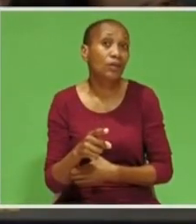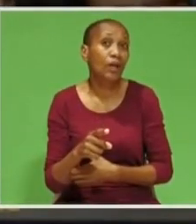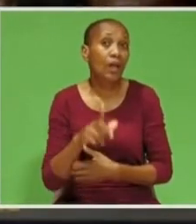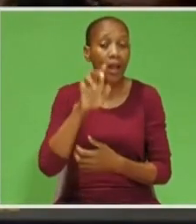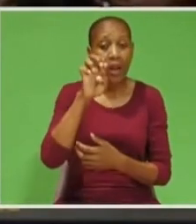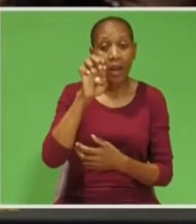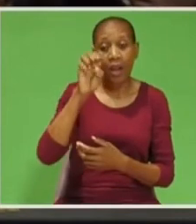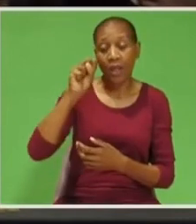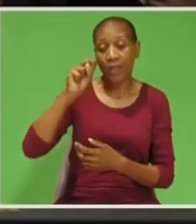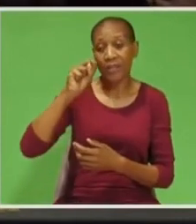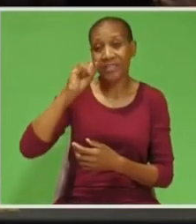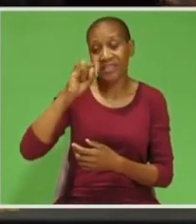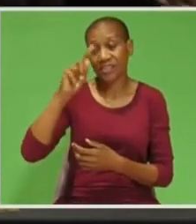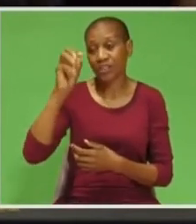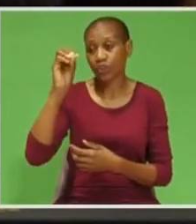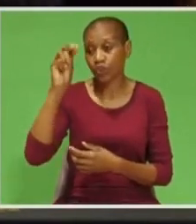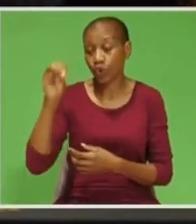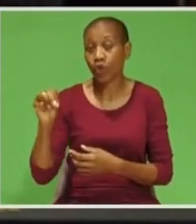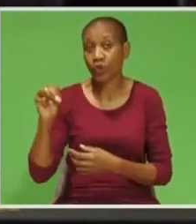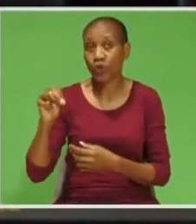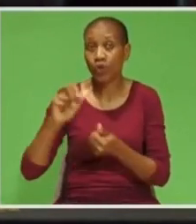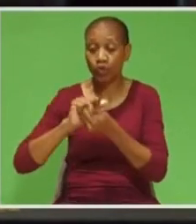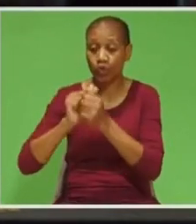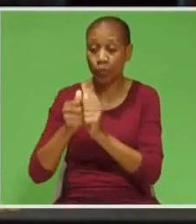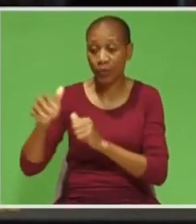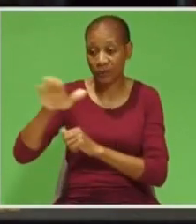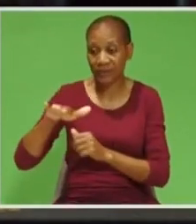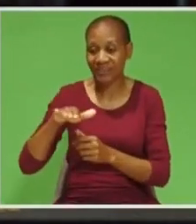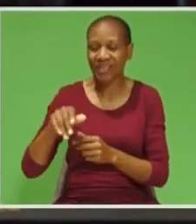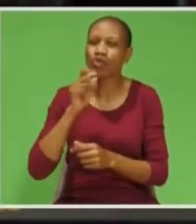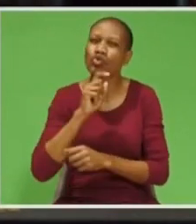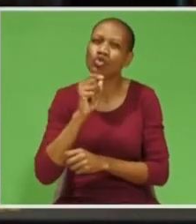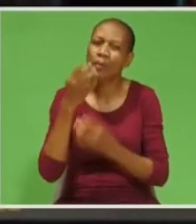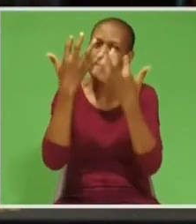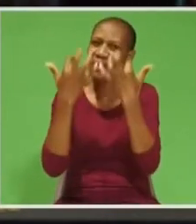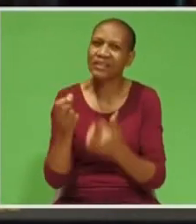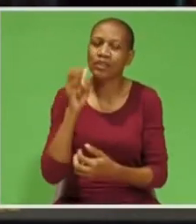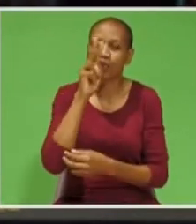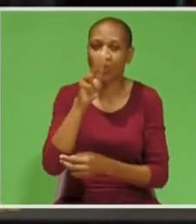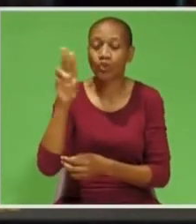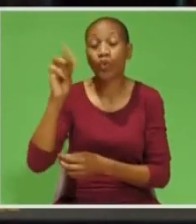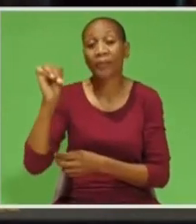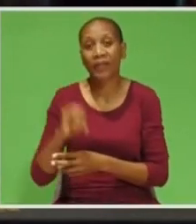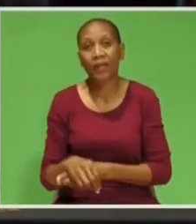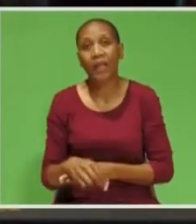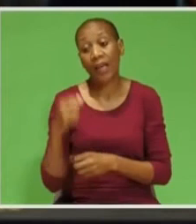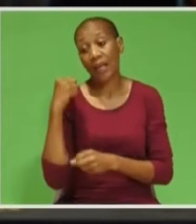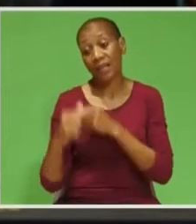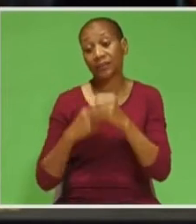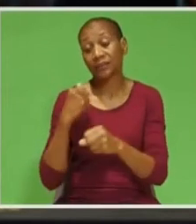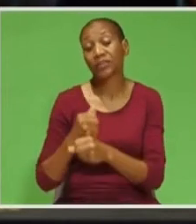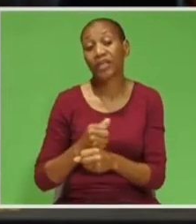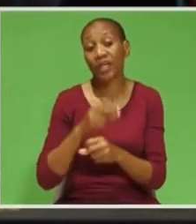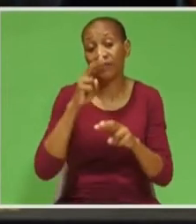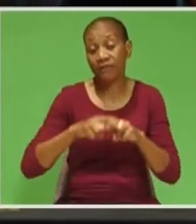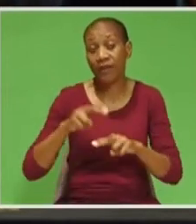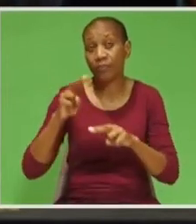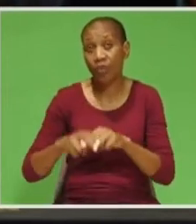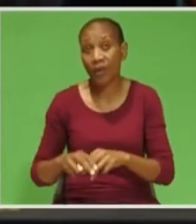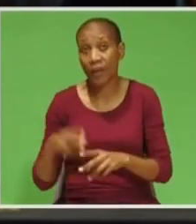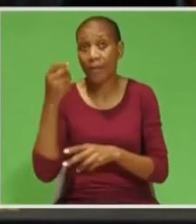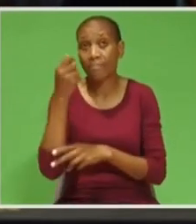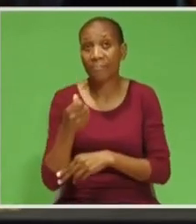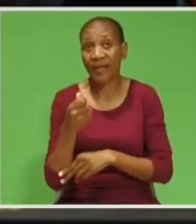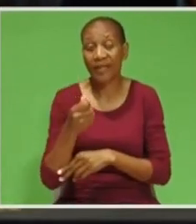Sports Field was costing about $22 million. In February 2022, the cash-tribbed